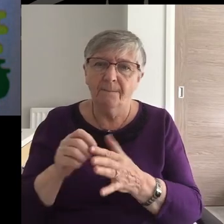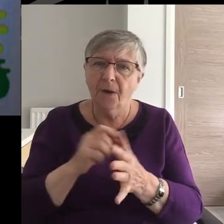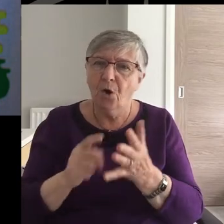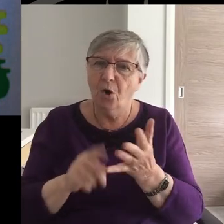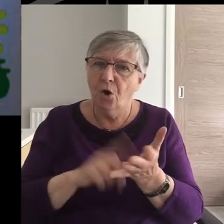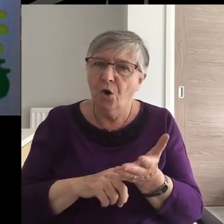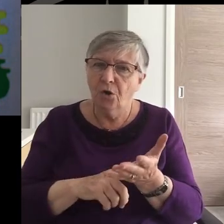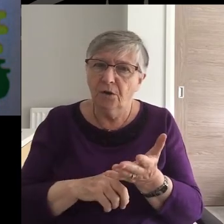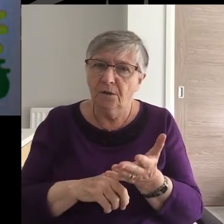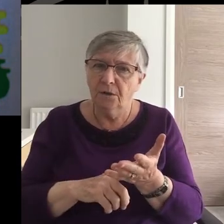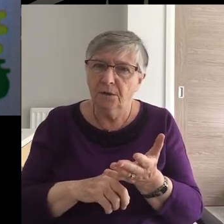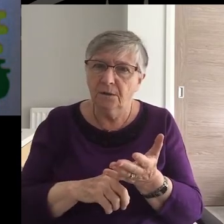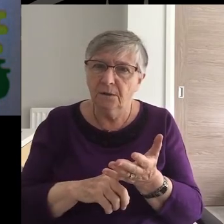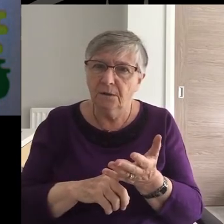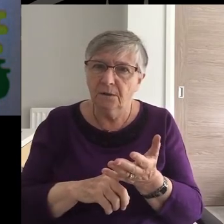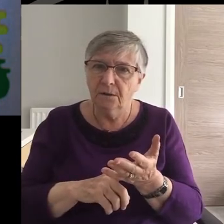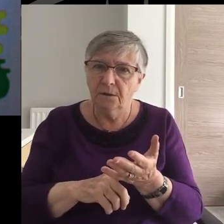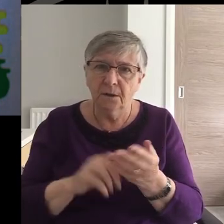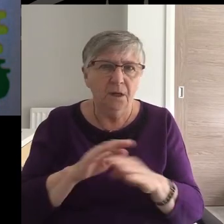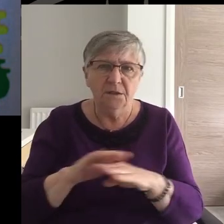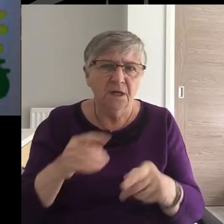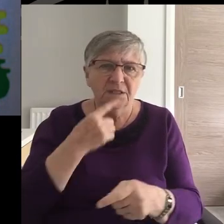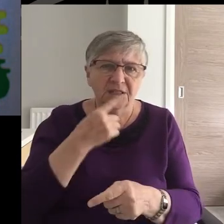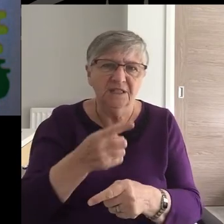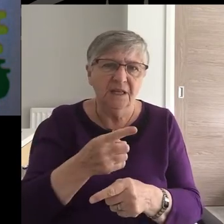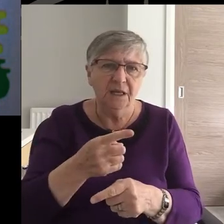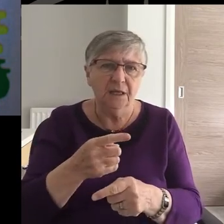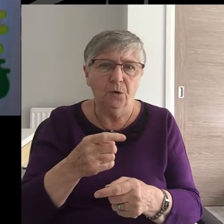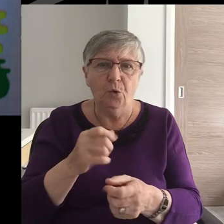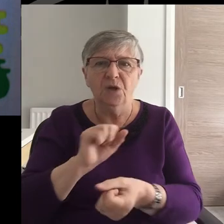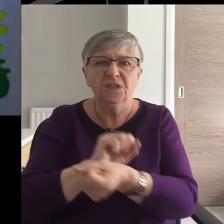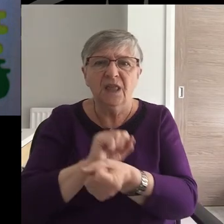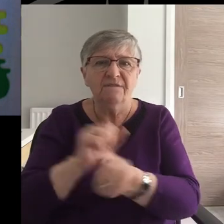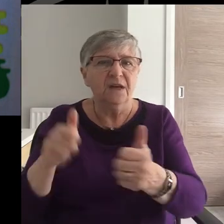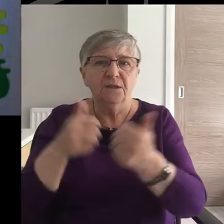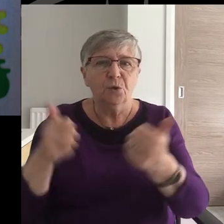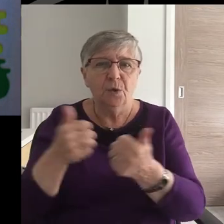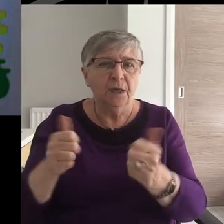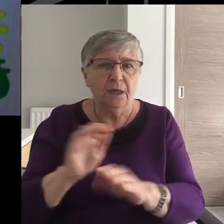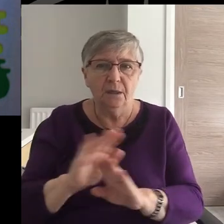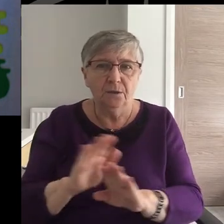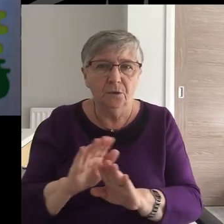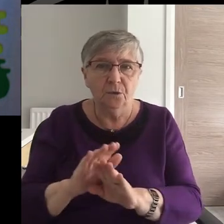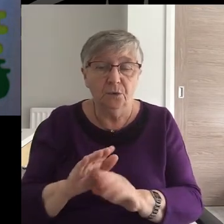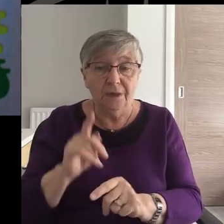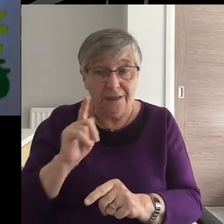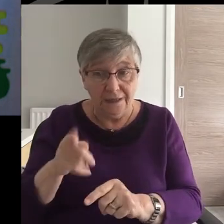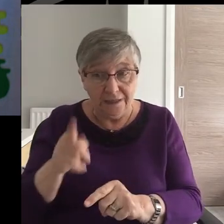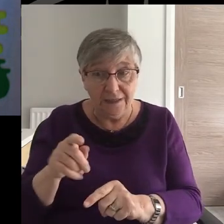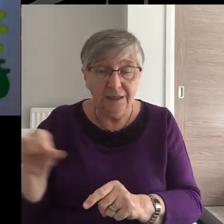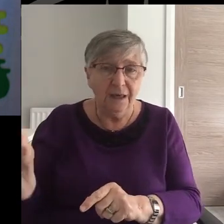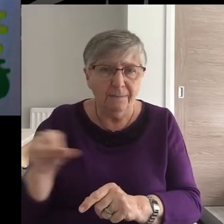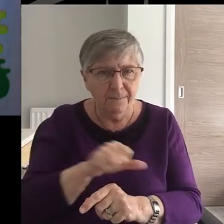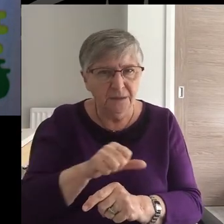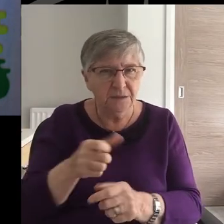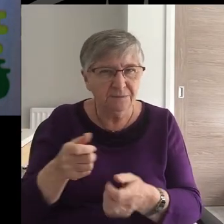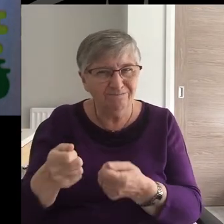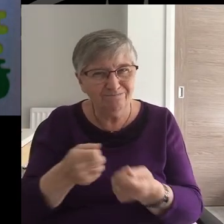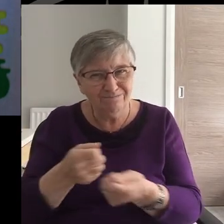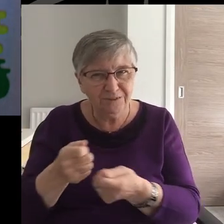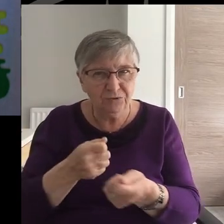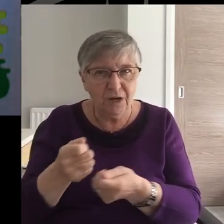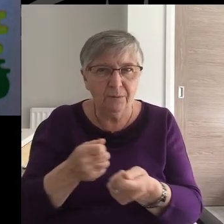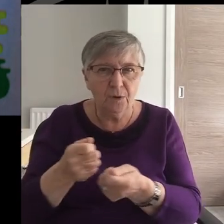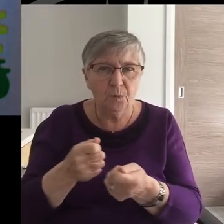Paul isn't an apologist for slavery. He too must grapple